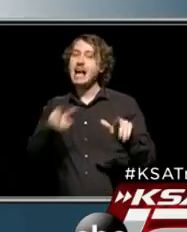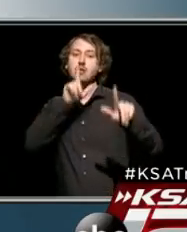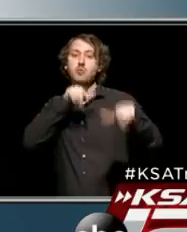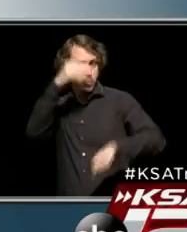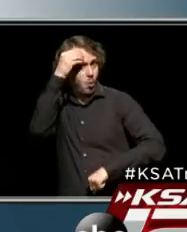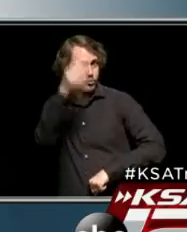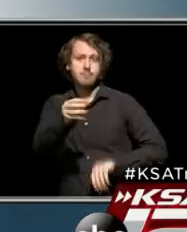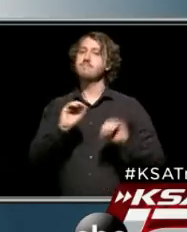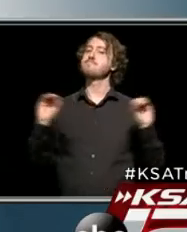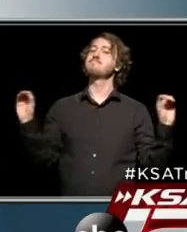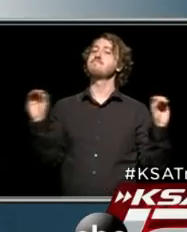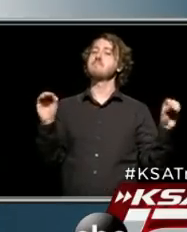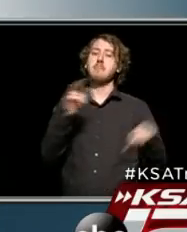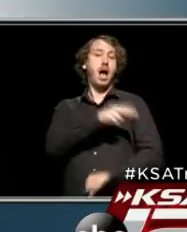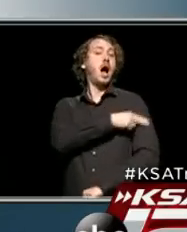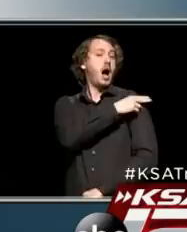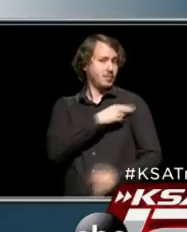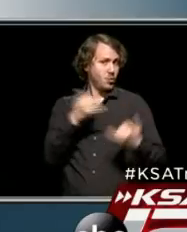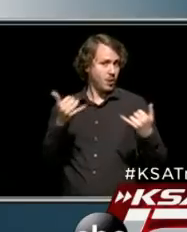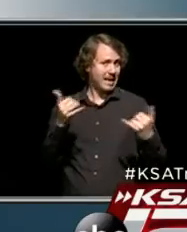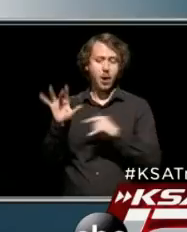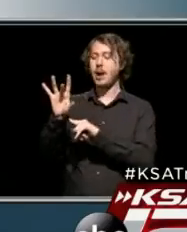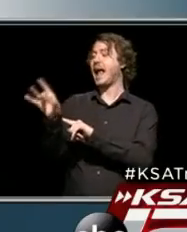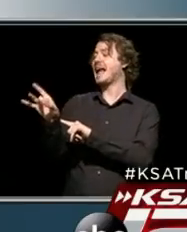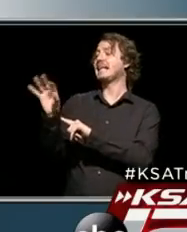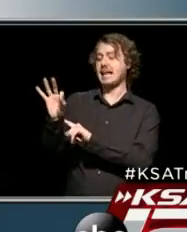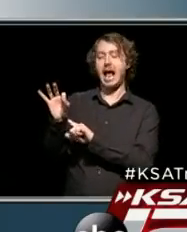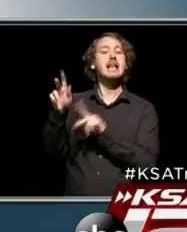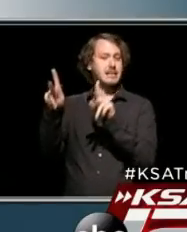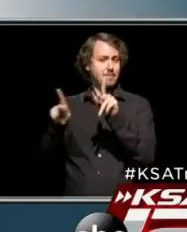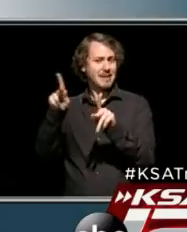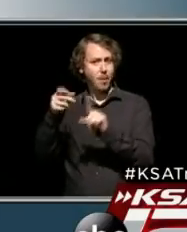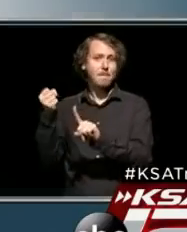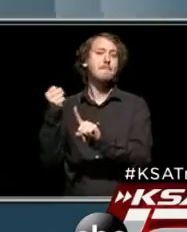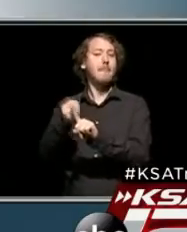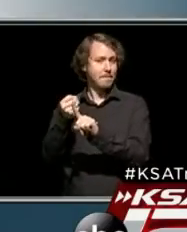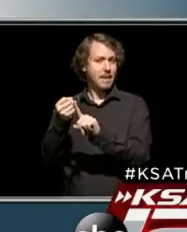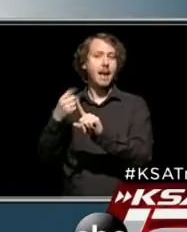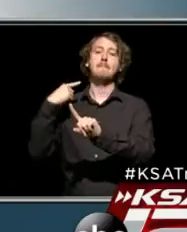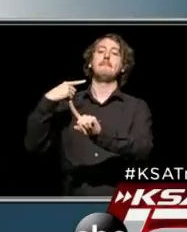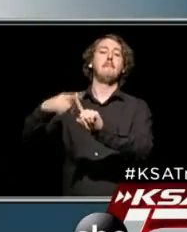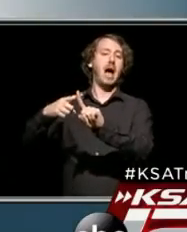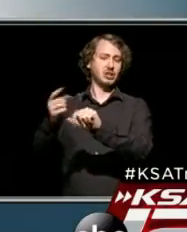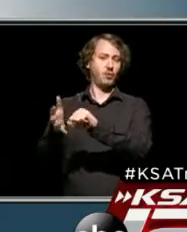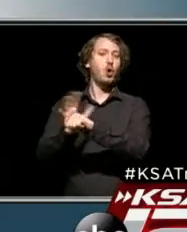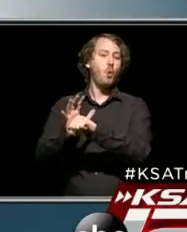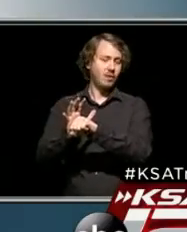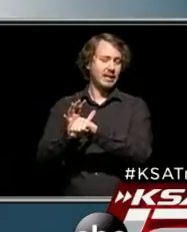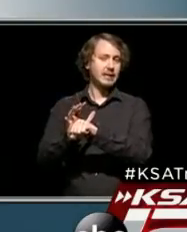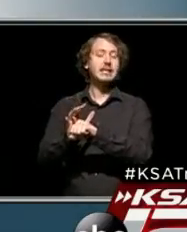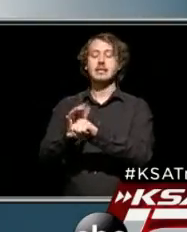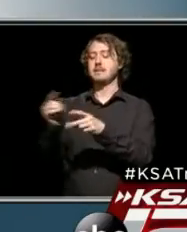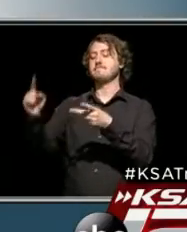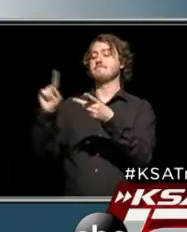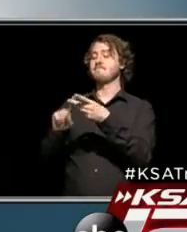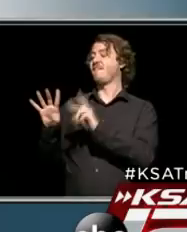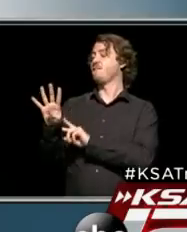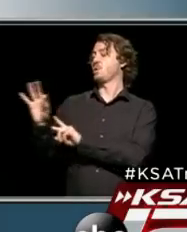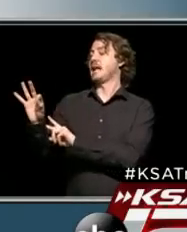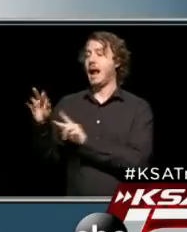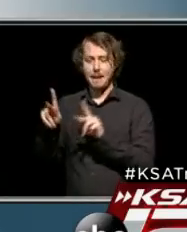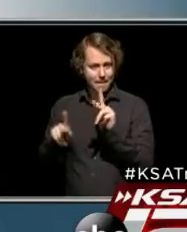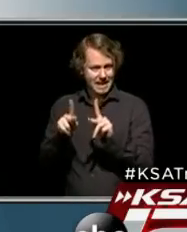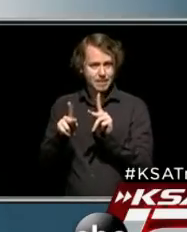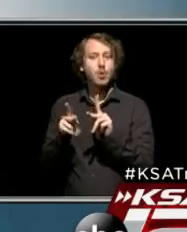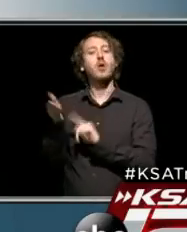In the hospitals currently, we have 89 patients who are COVID-19 positive. An additional 49 people are in